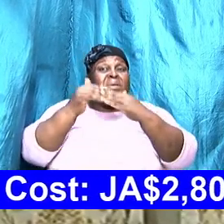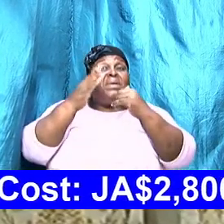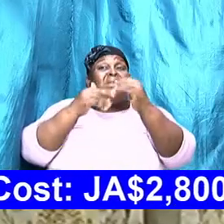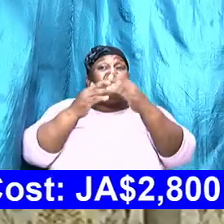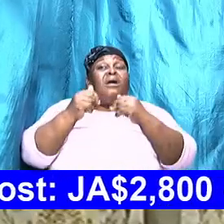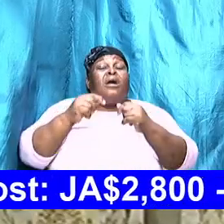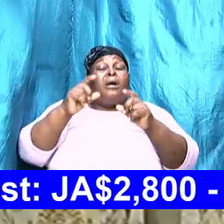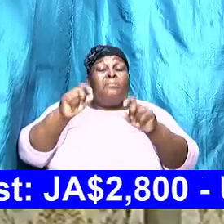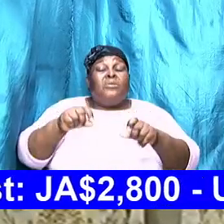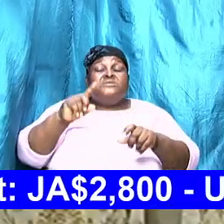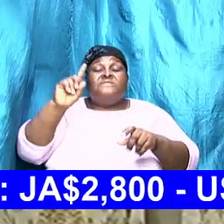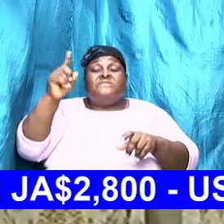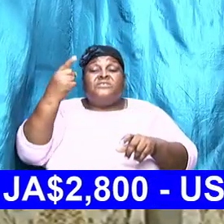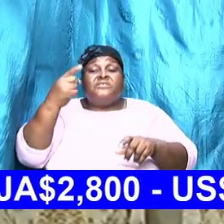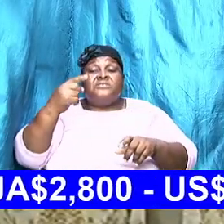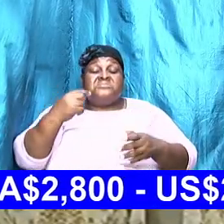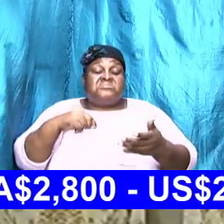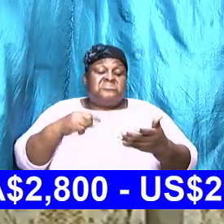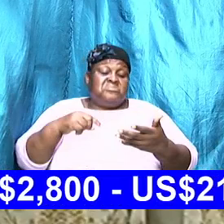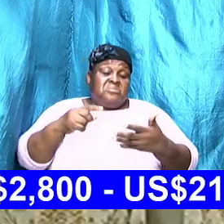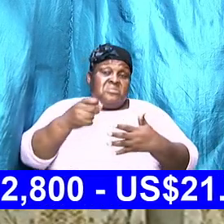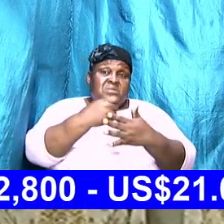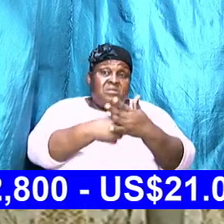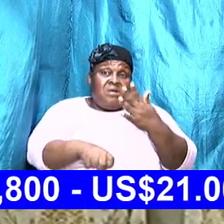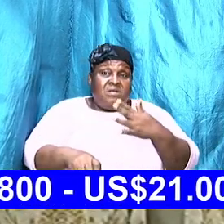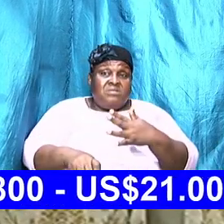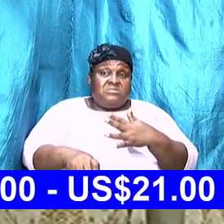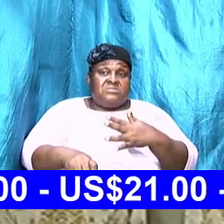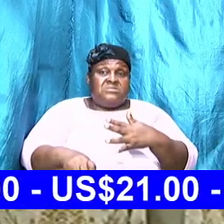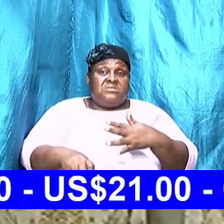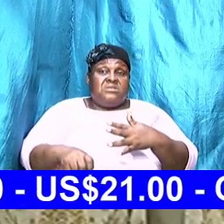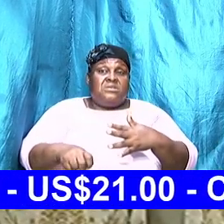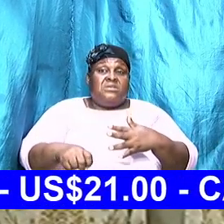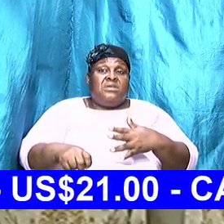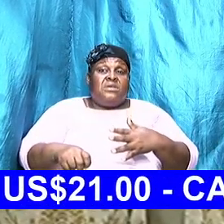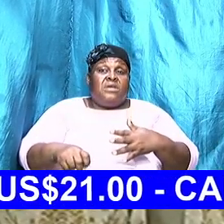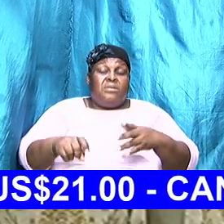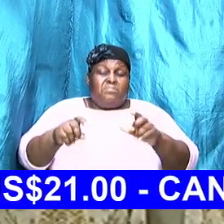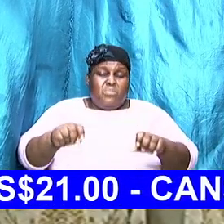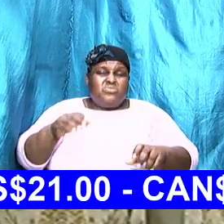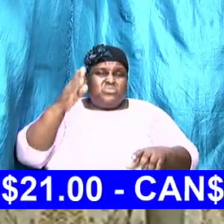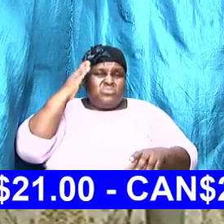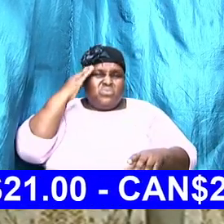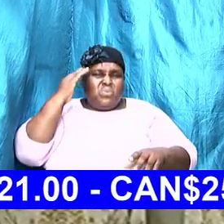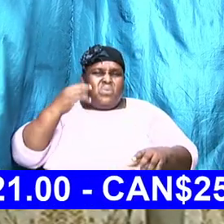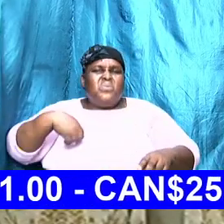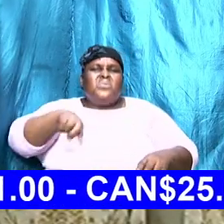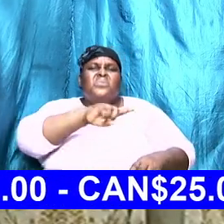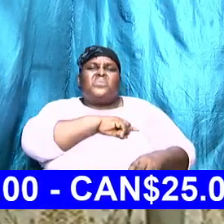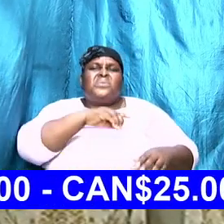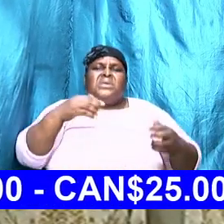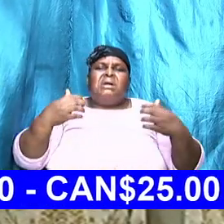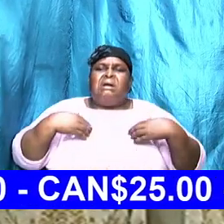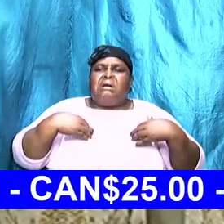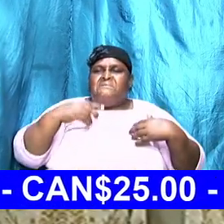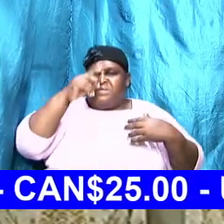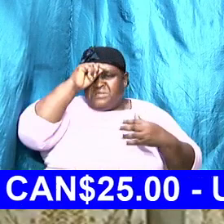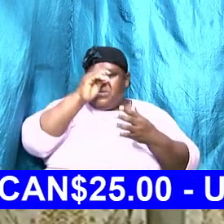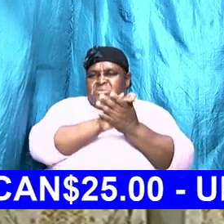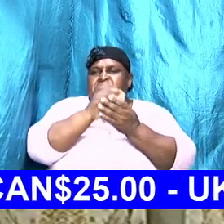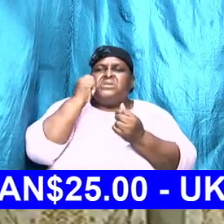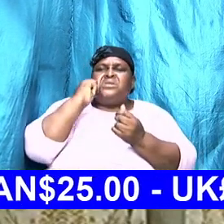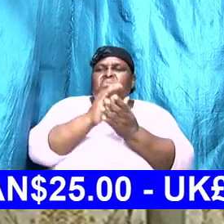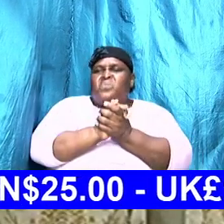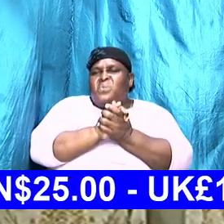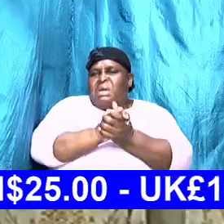we must know what we have as a couple any other approach is single